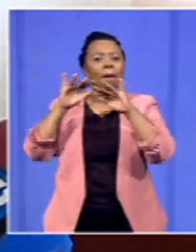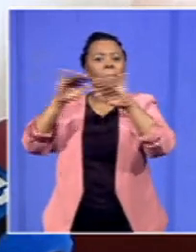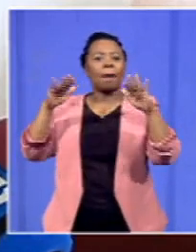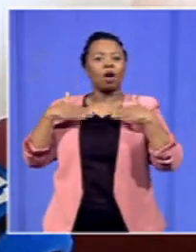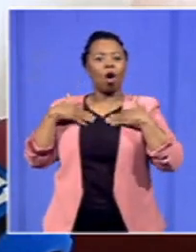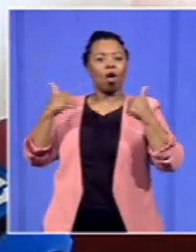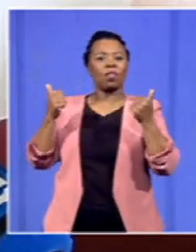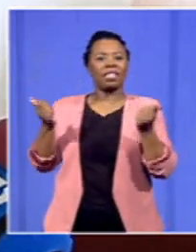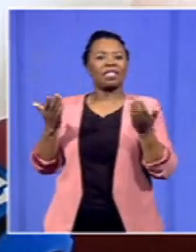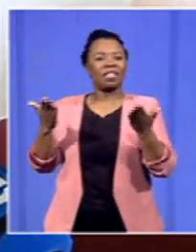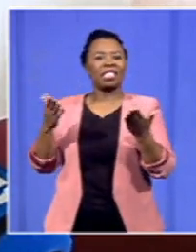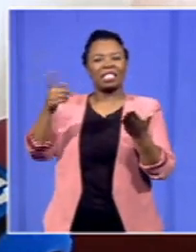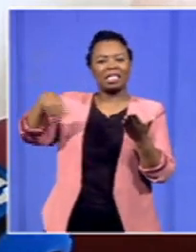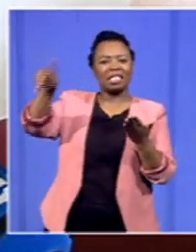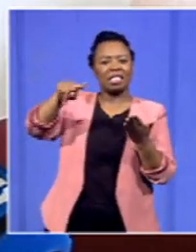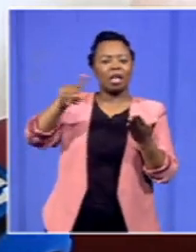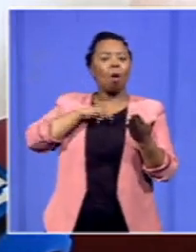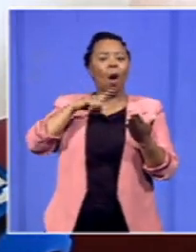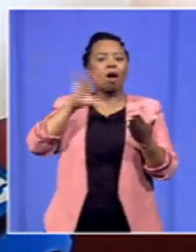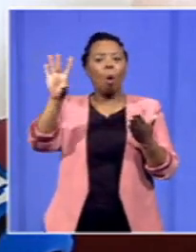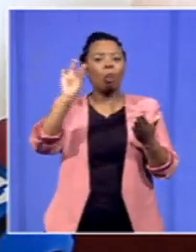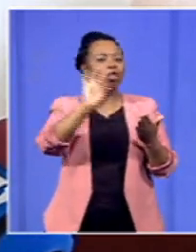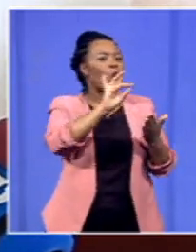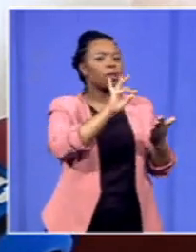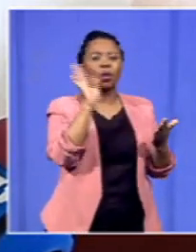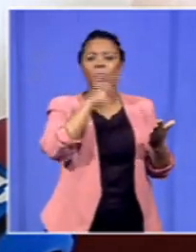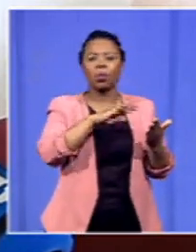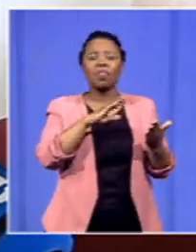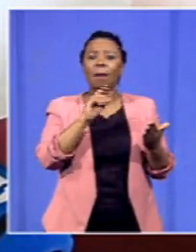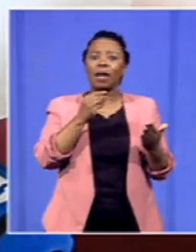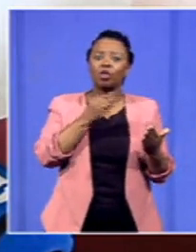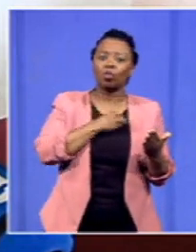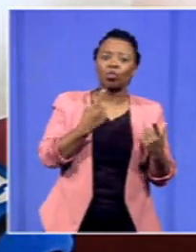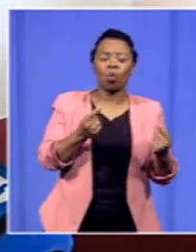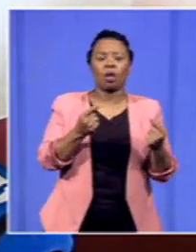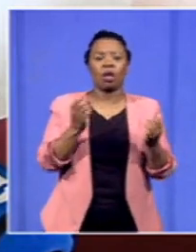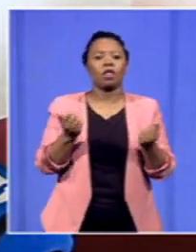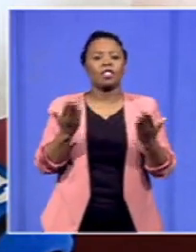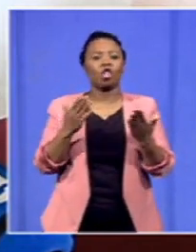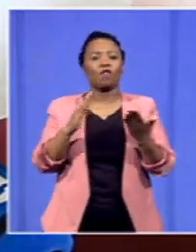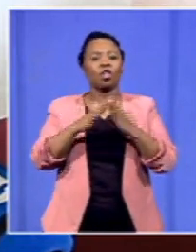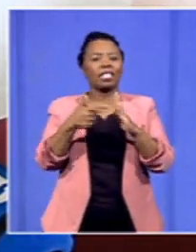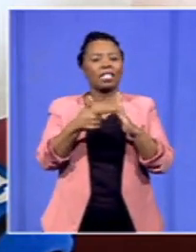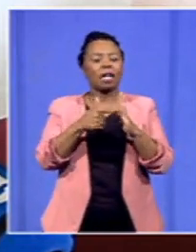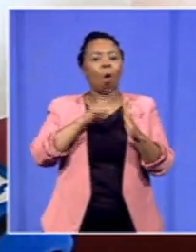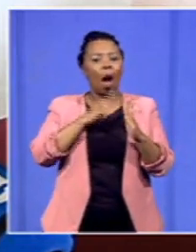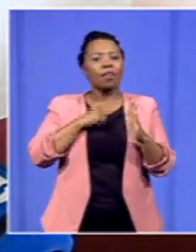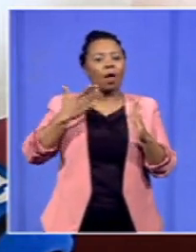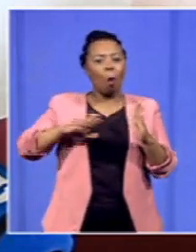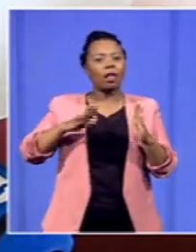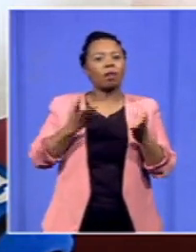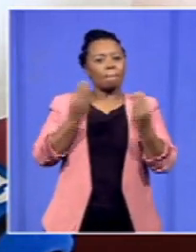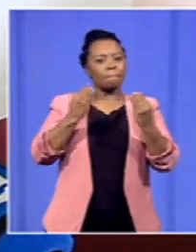and because there is no other option available to them they must do this community service in order for them to get their full qualifications